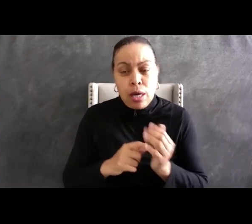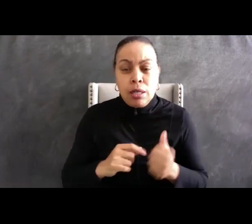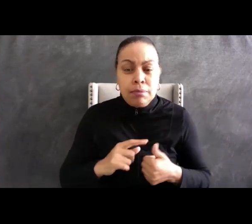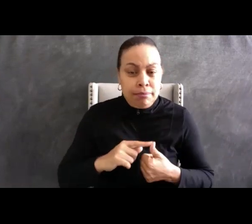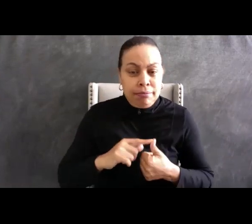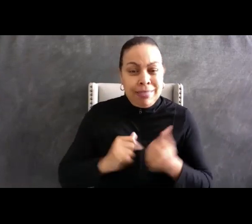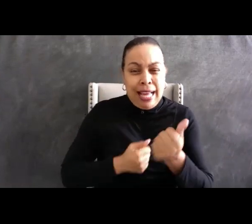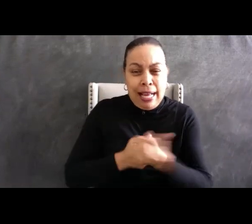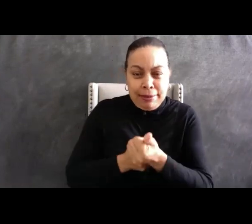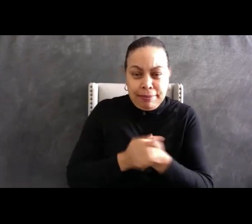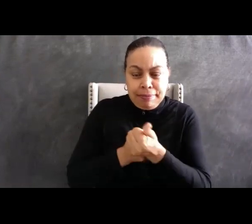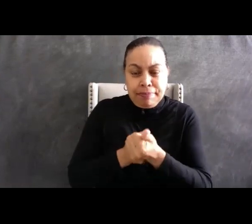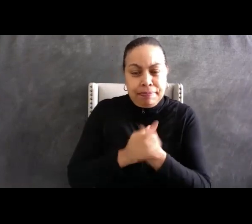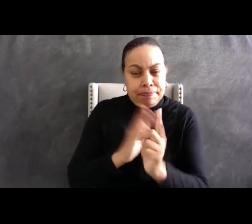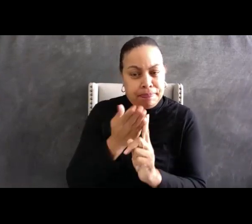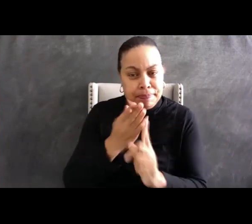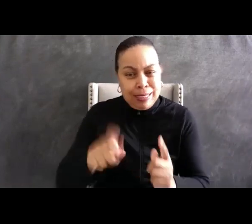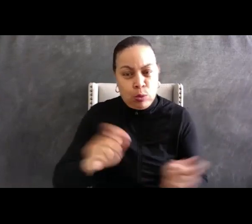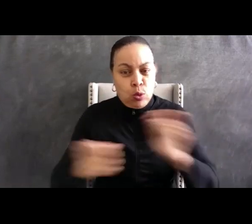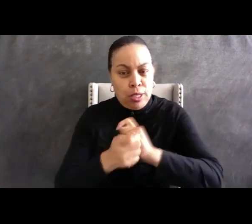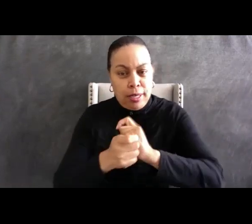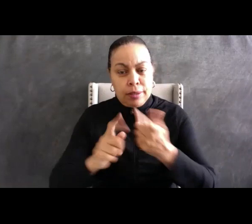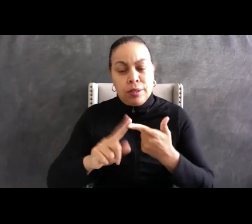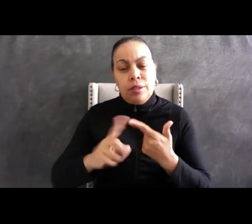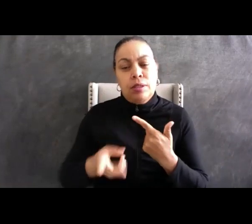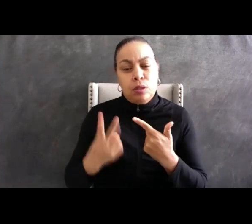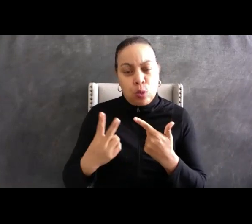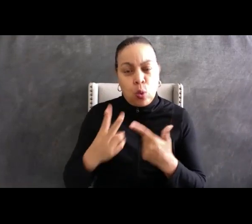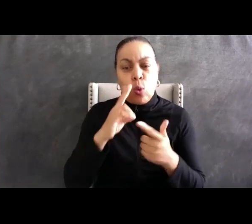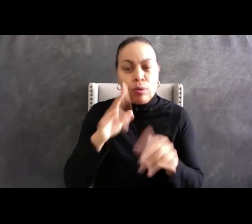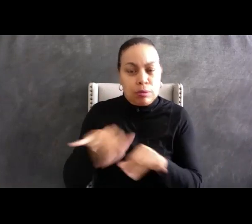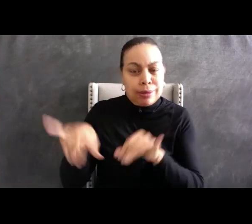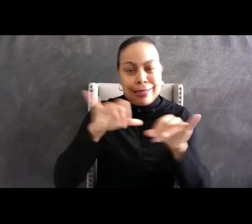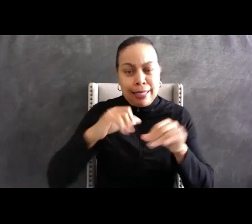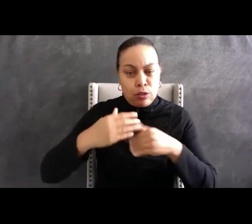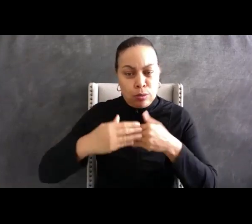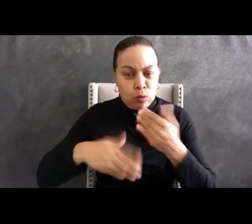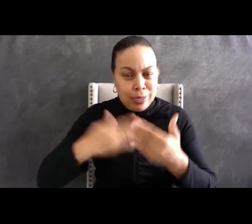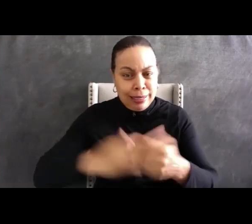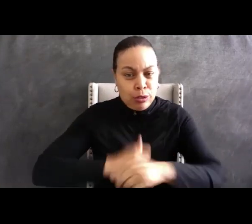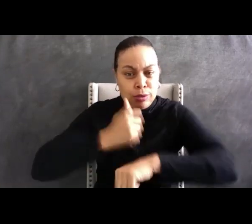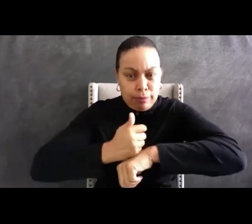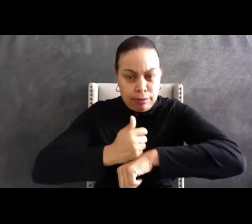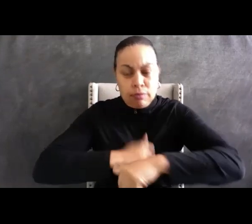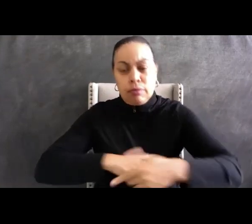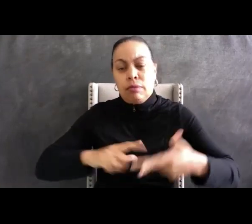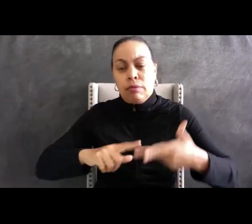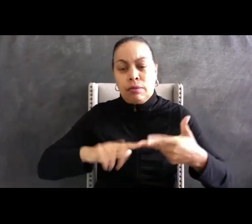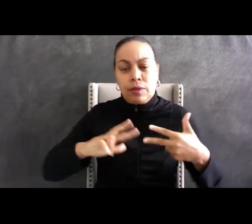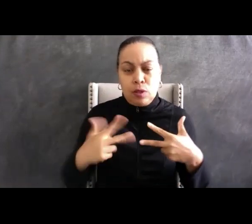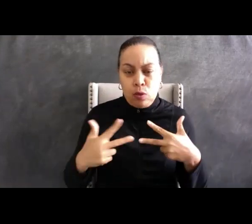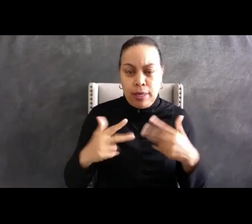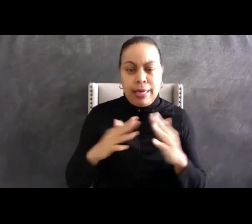the development of standardized procedures, and three, a system of accountability. My